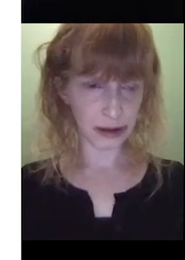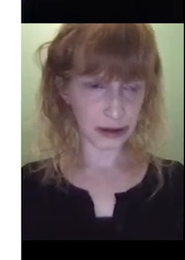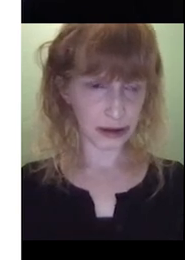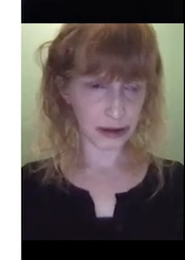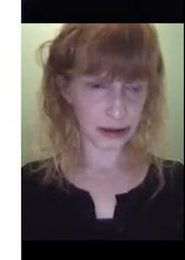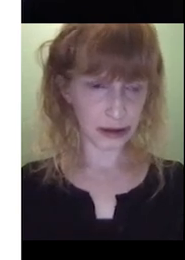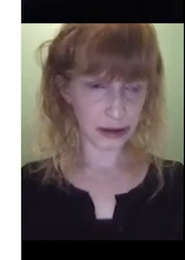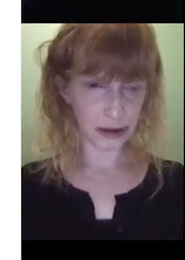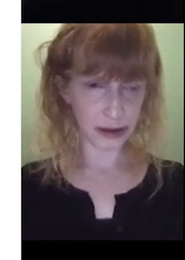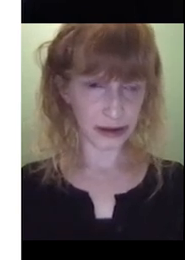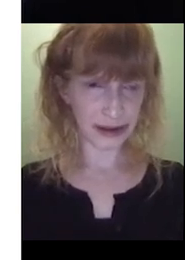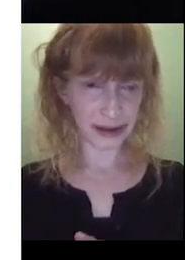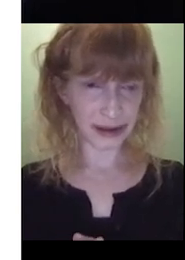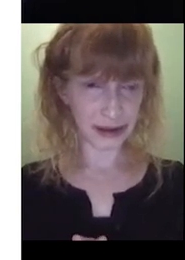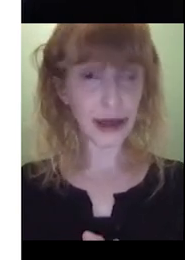Just piano.